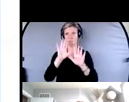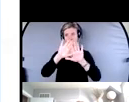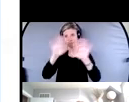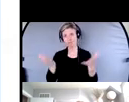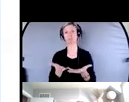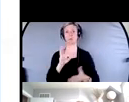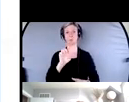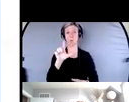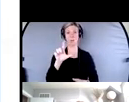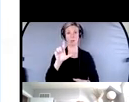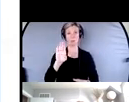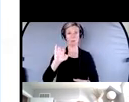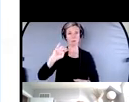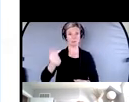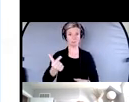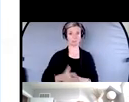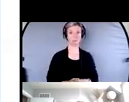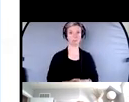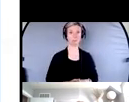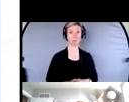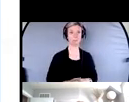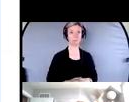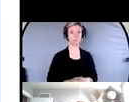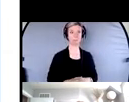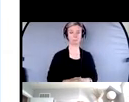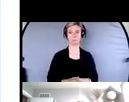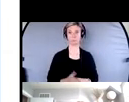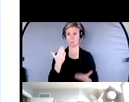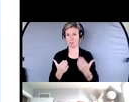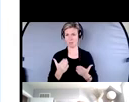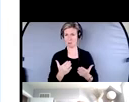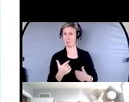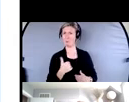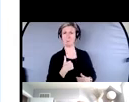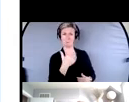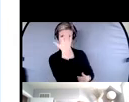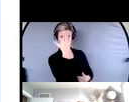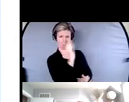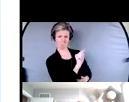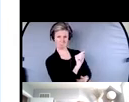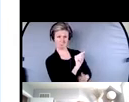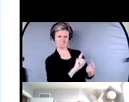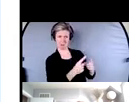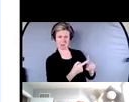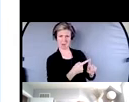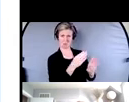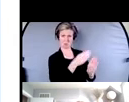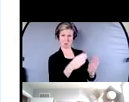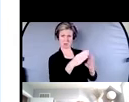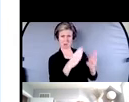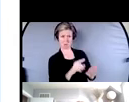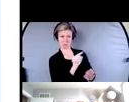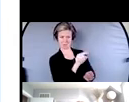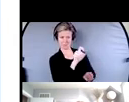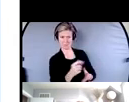just in case, or if it's that neighbor, or friend that we hear about. So we, you know, aren't maybe caught off, off guard